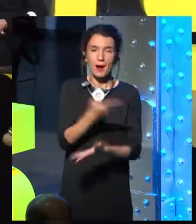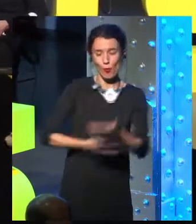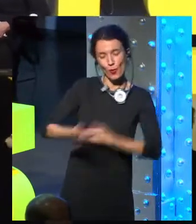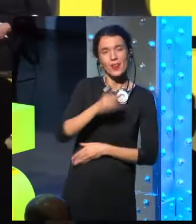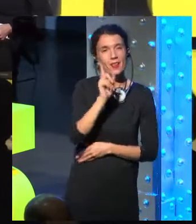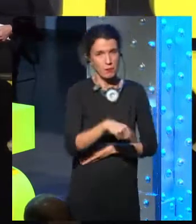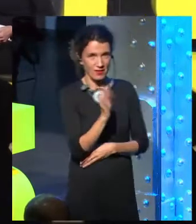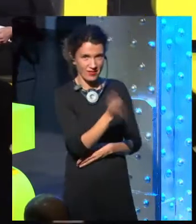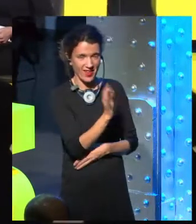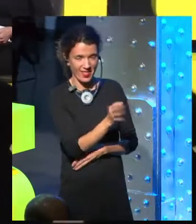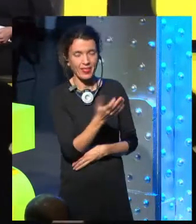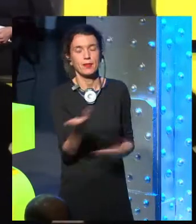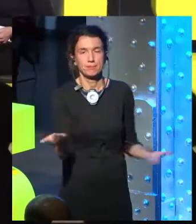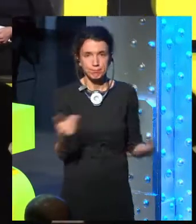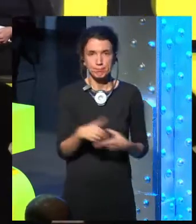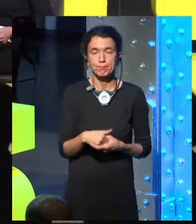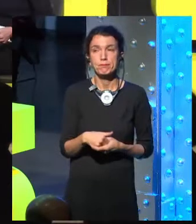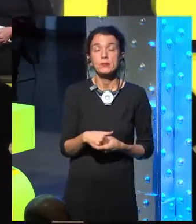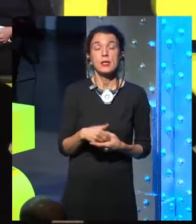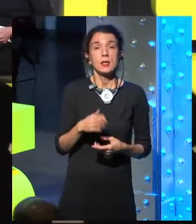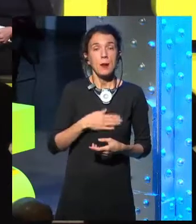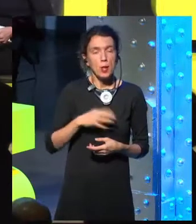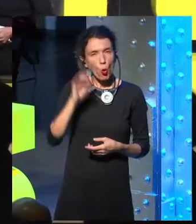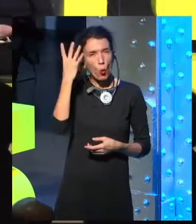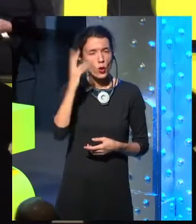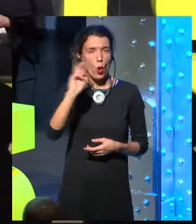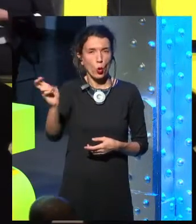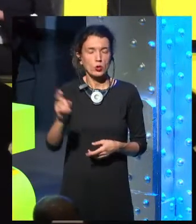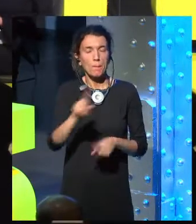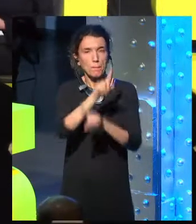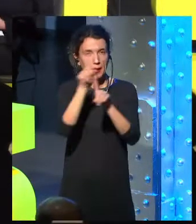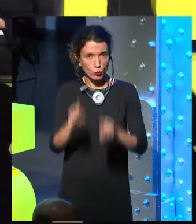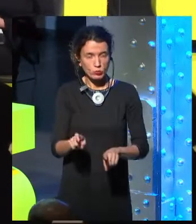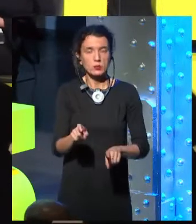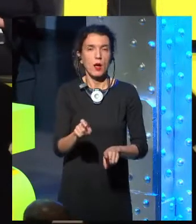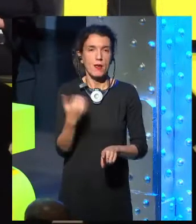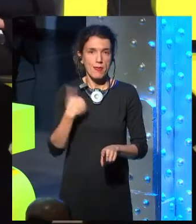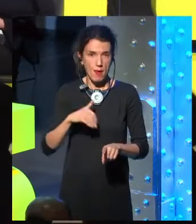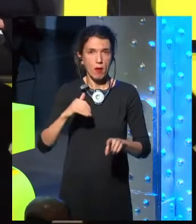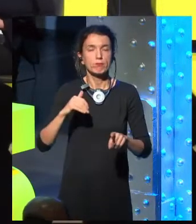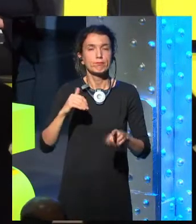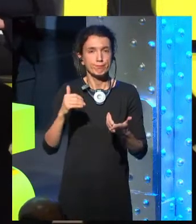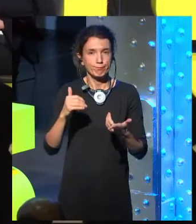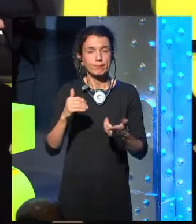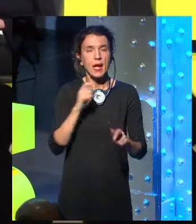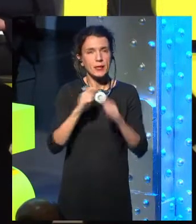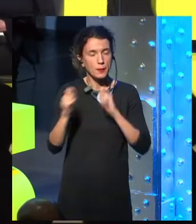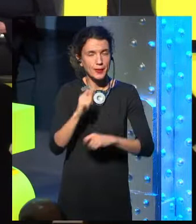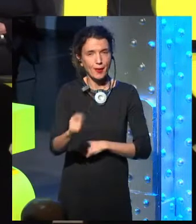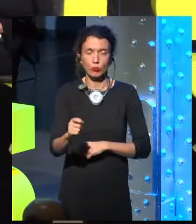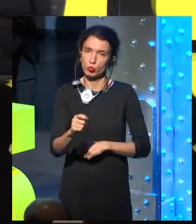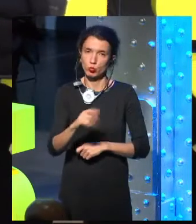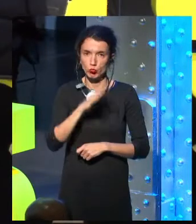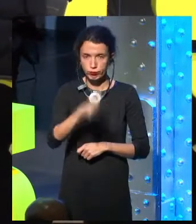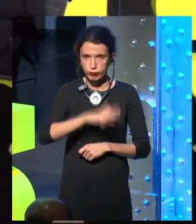and more collaborative, that's true. So, well, another question after reading the great